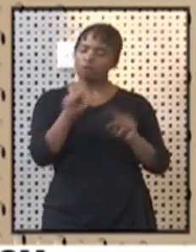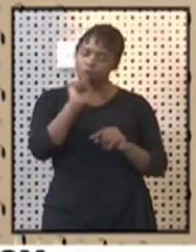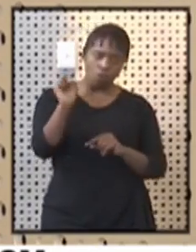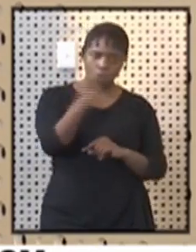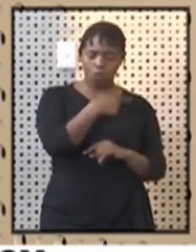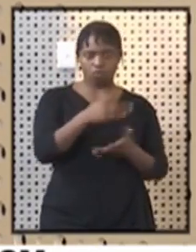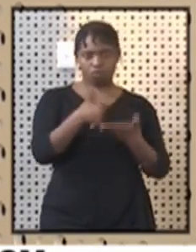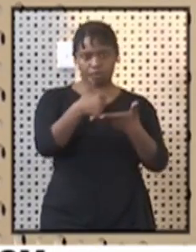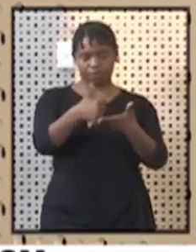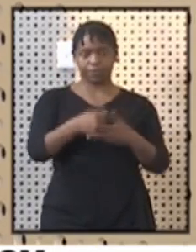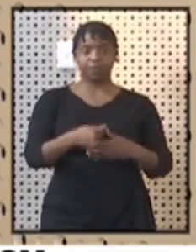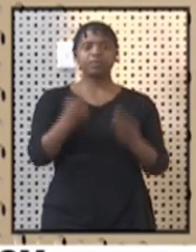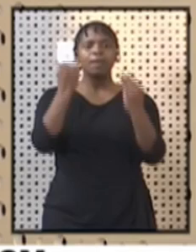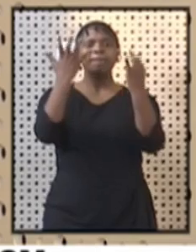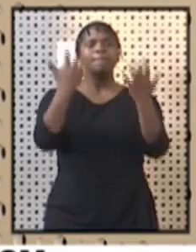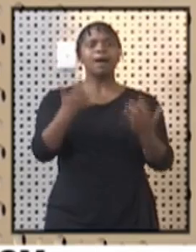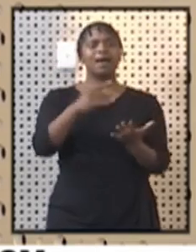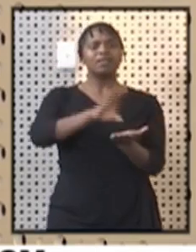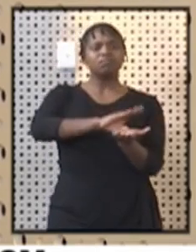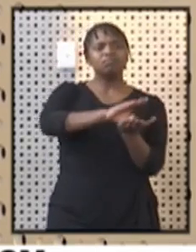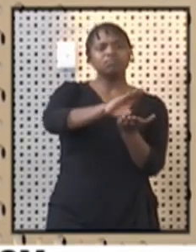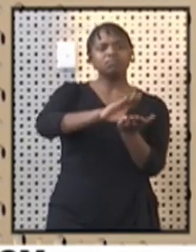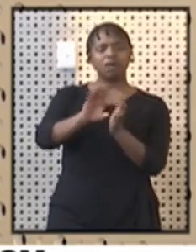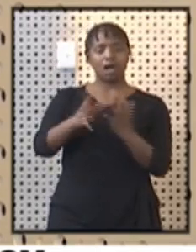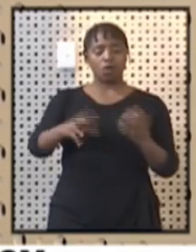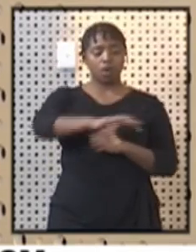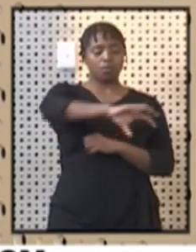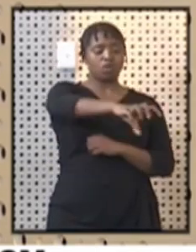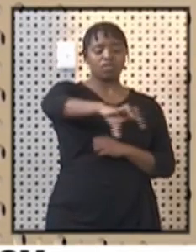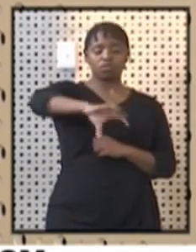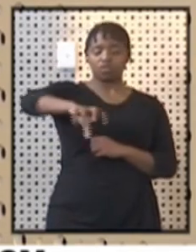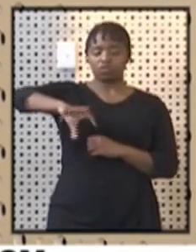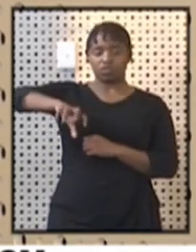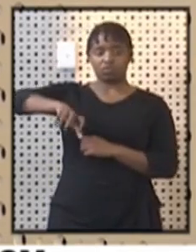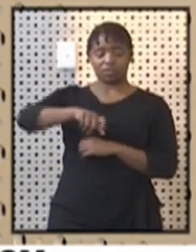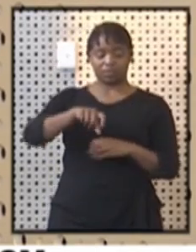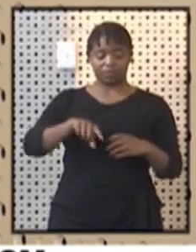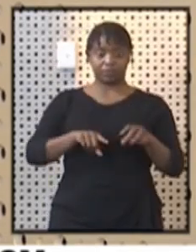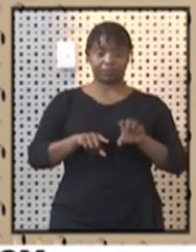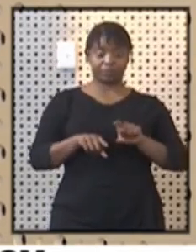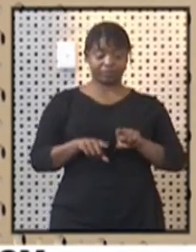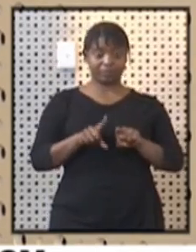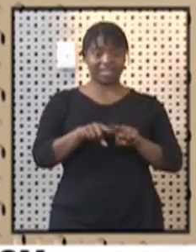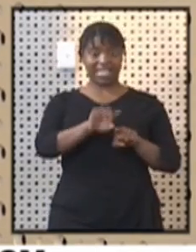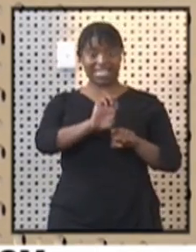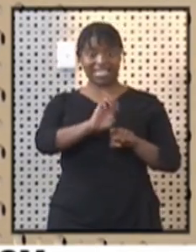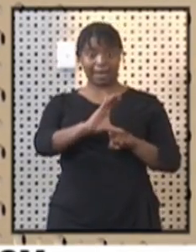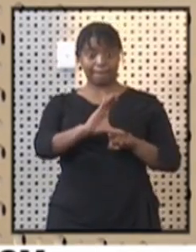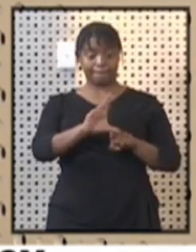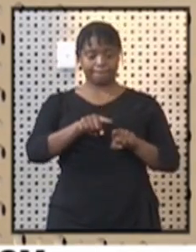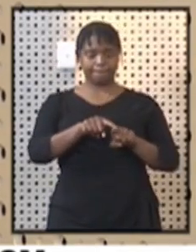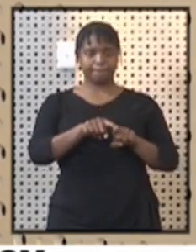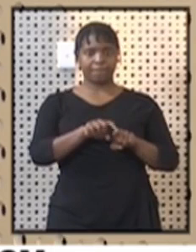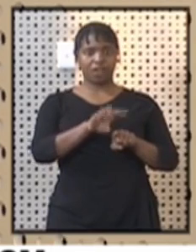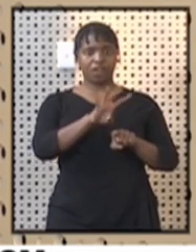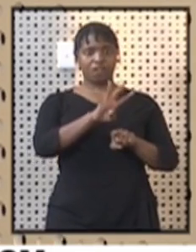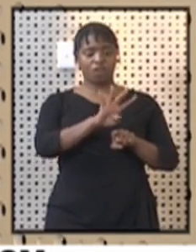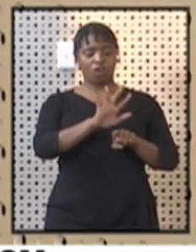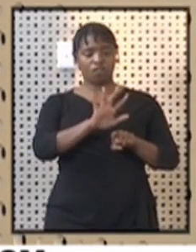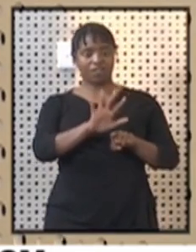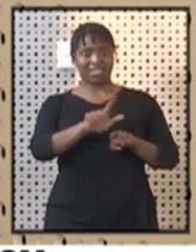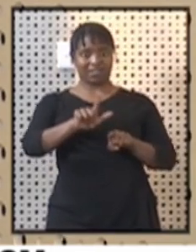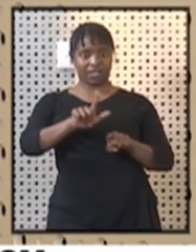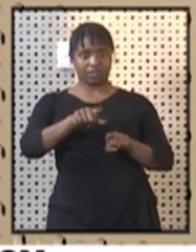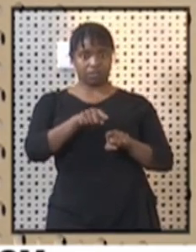how we distributed the fund according to provinces. For the Eastern Cape, we were able to pay 457